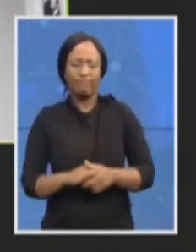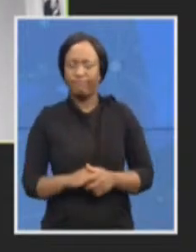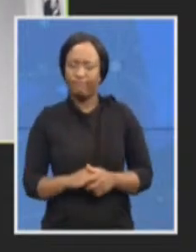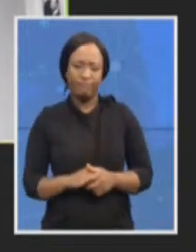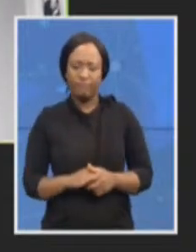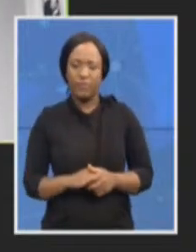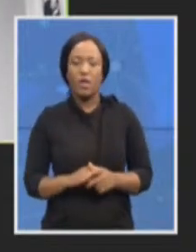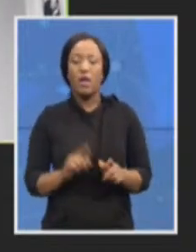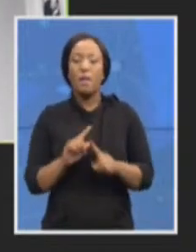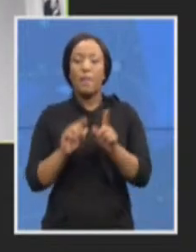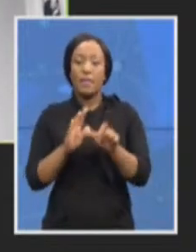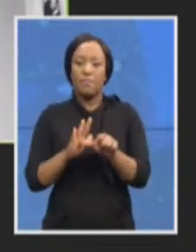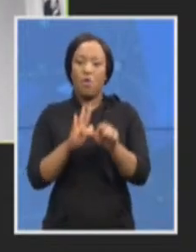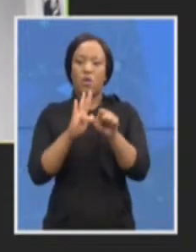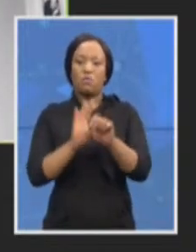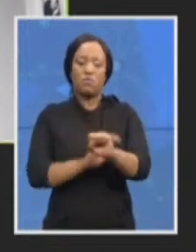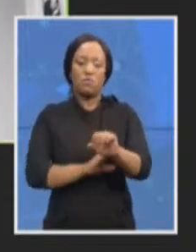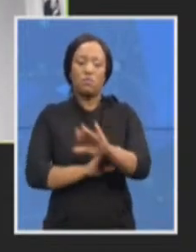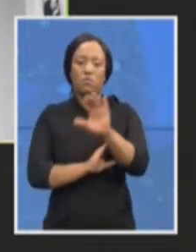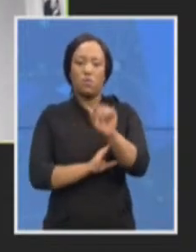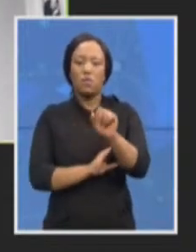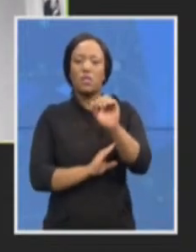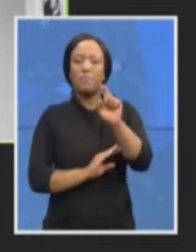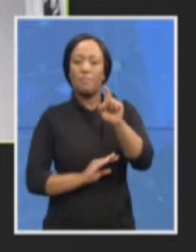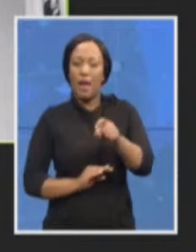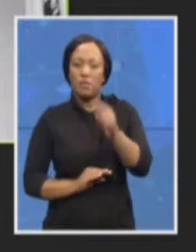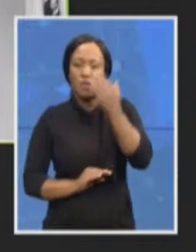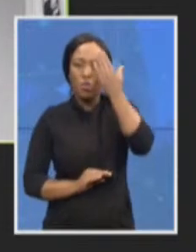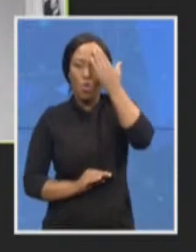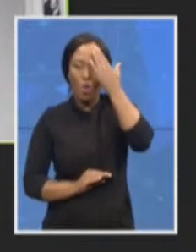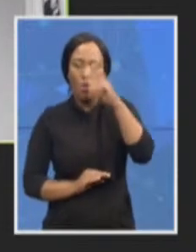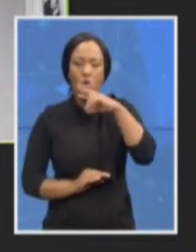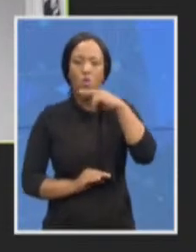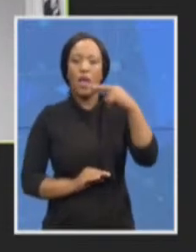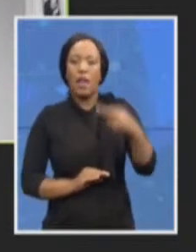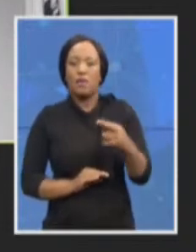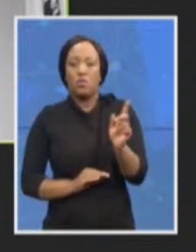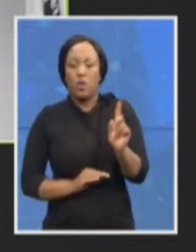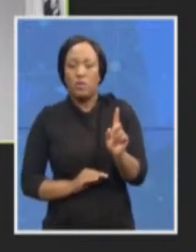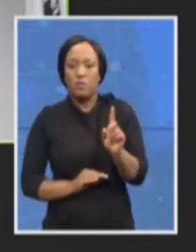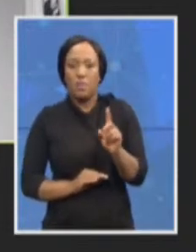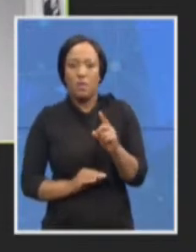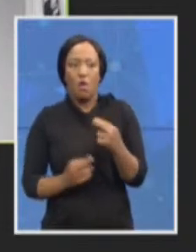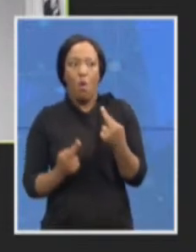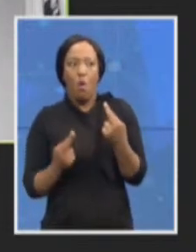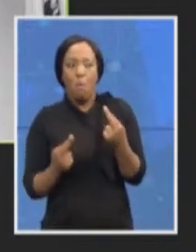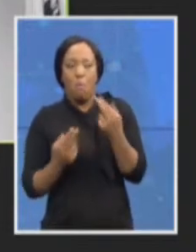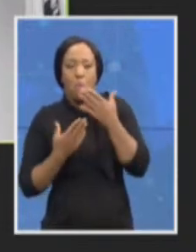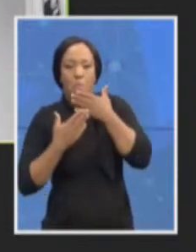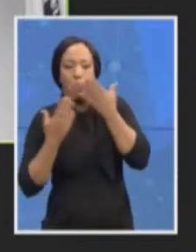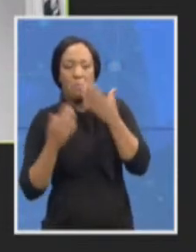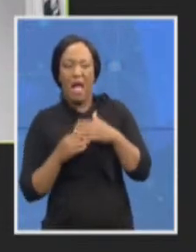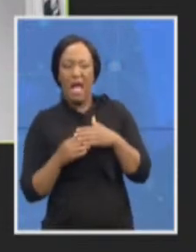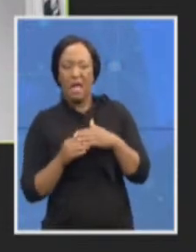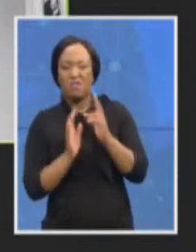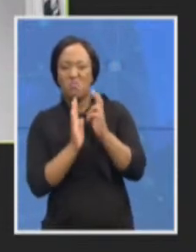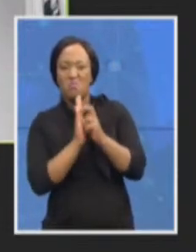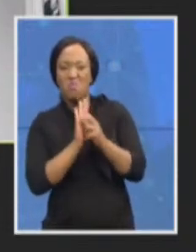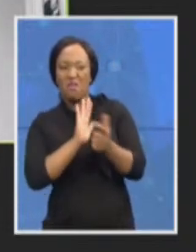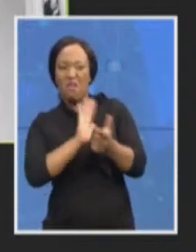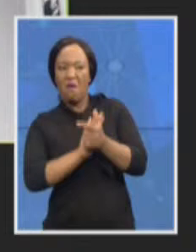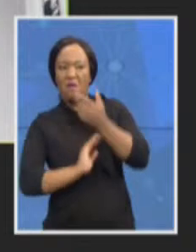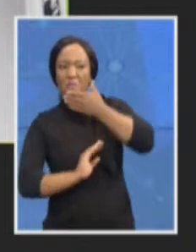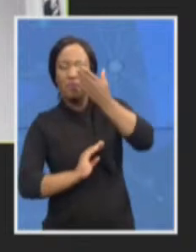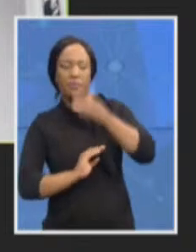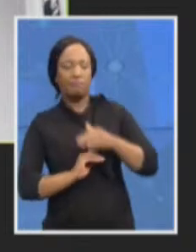so that people do not lose hope in the rule of law. That said, I must admit that law enforcement and